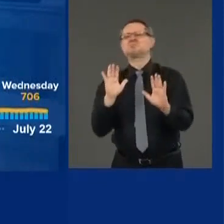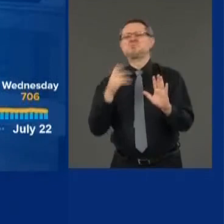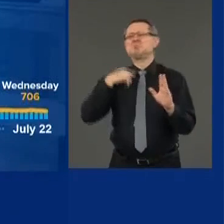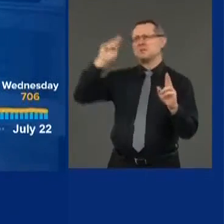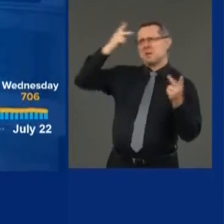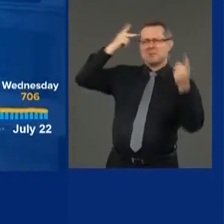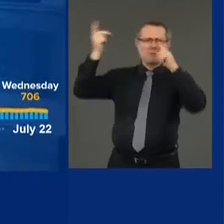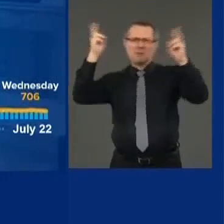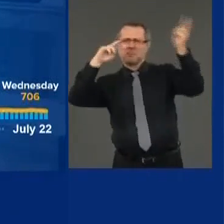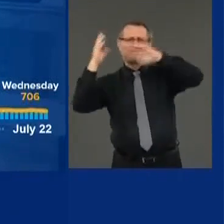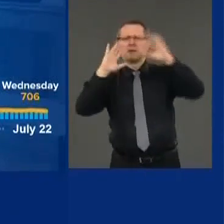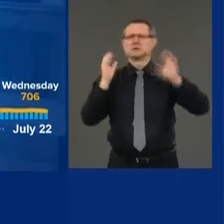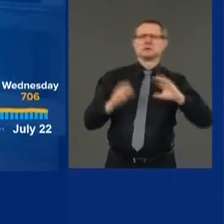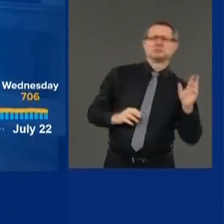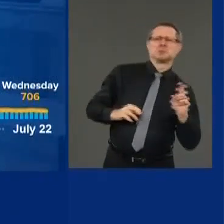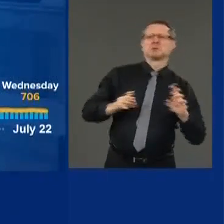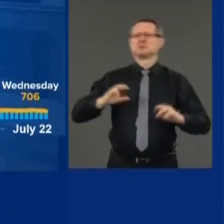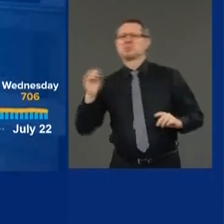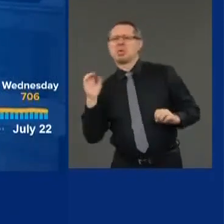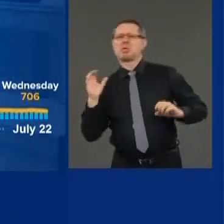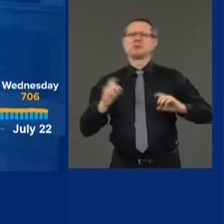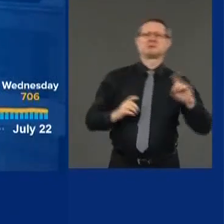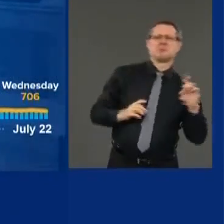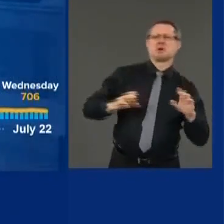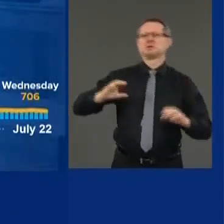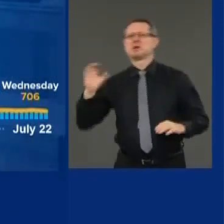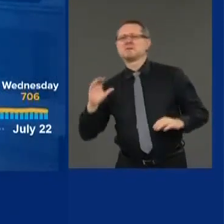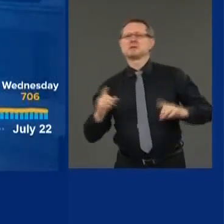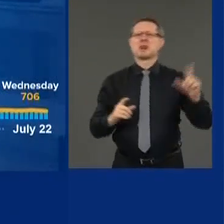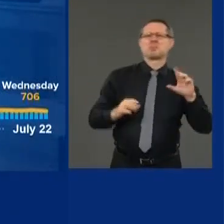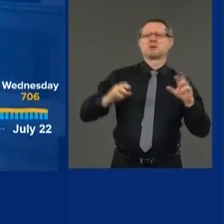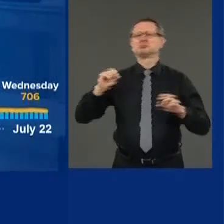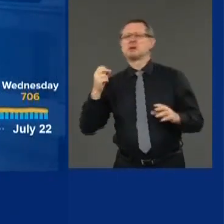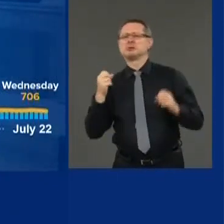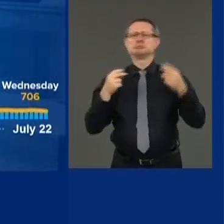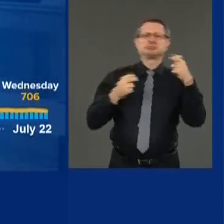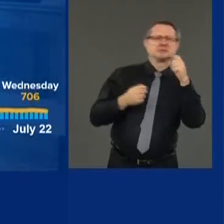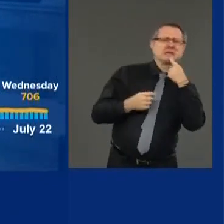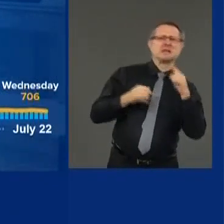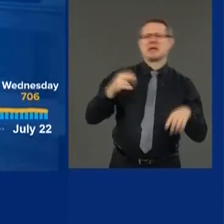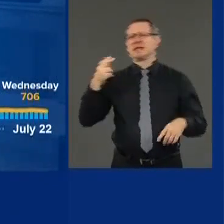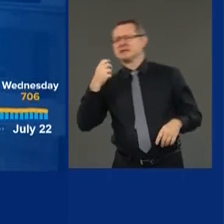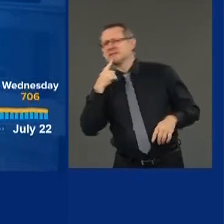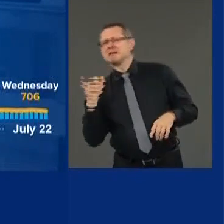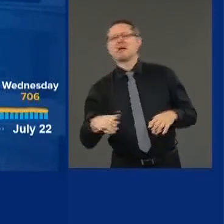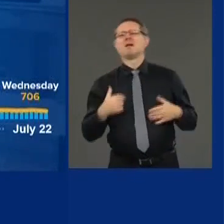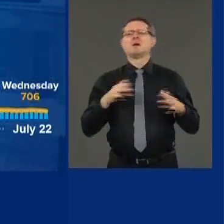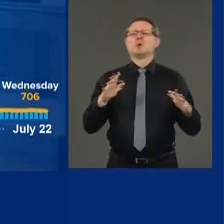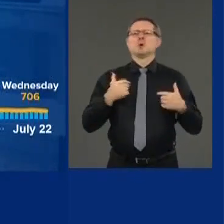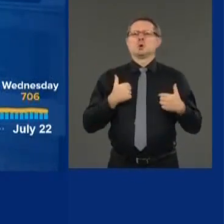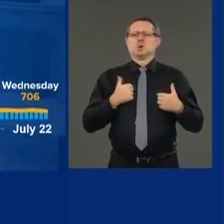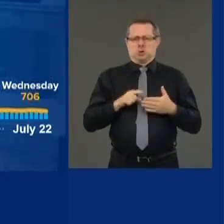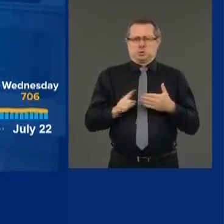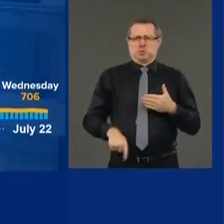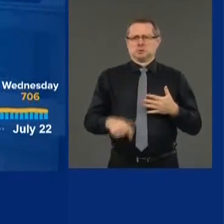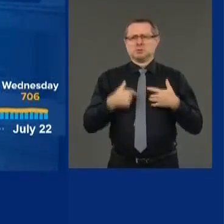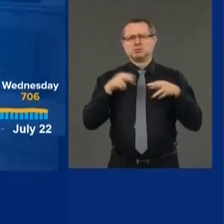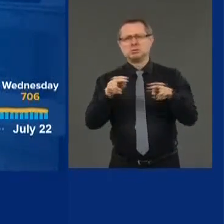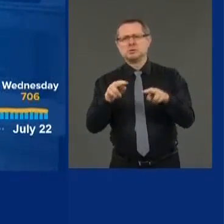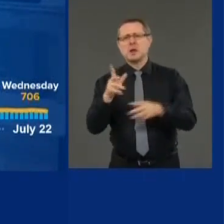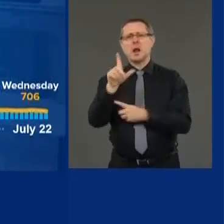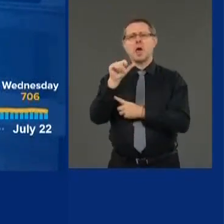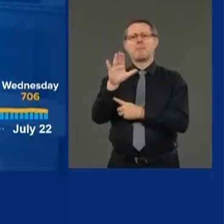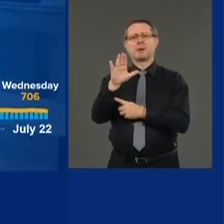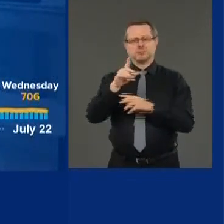say this, this one said. We have the results. We went to the laboratory. We tested it. New York